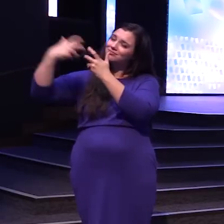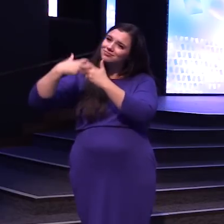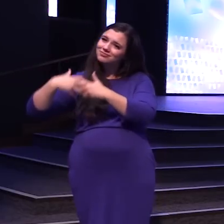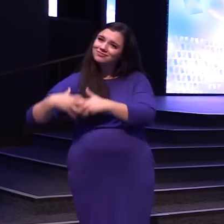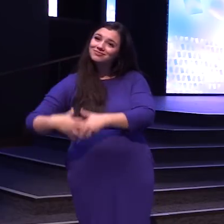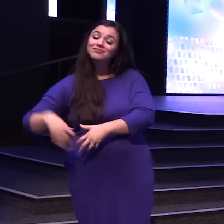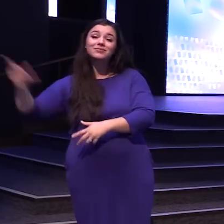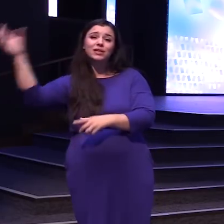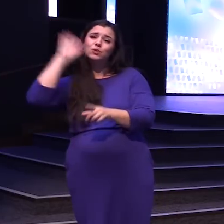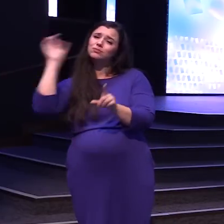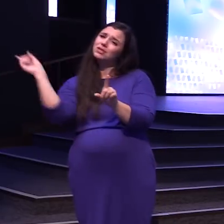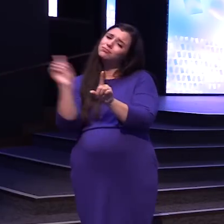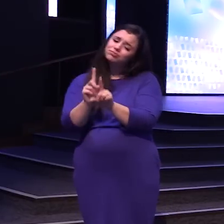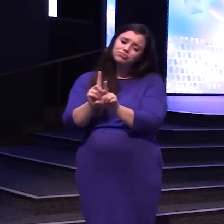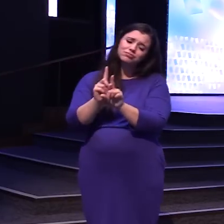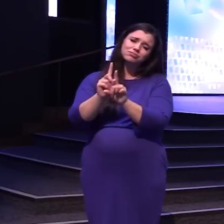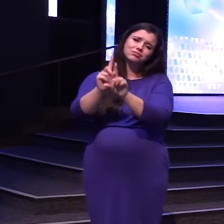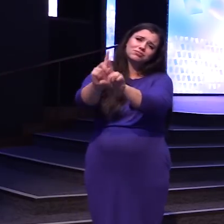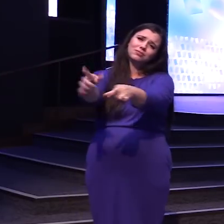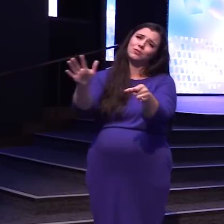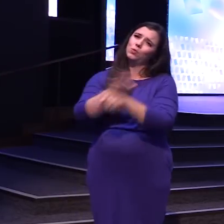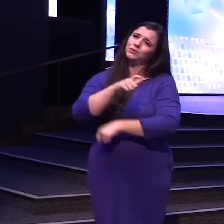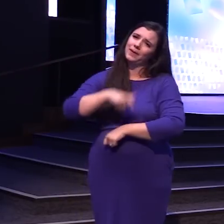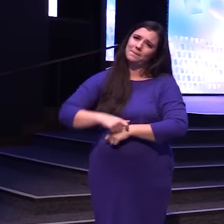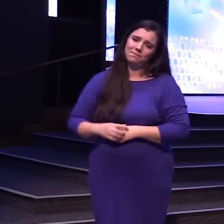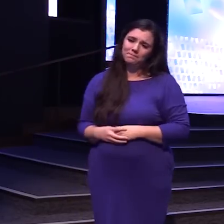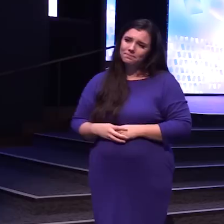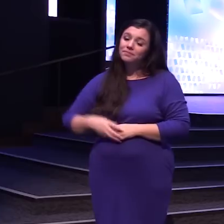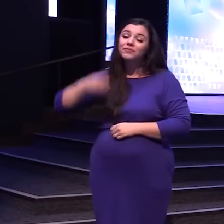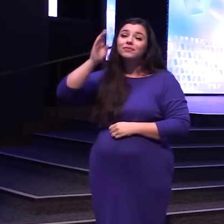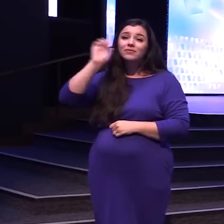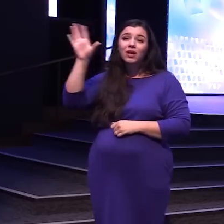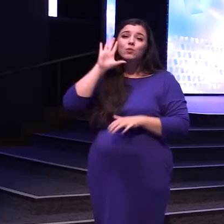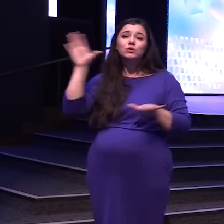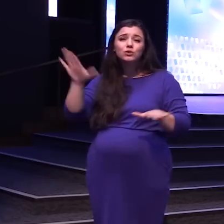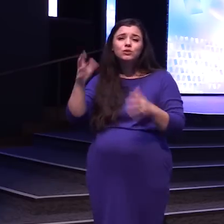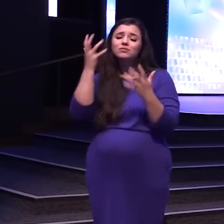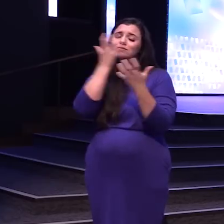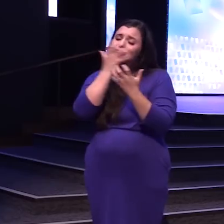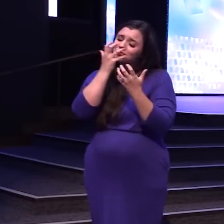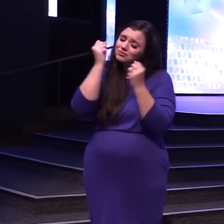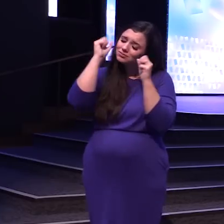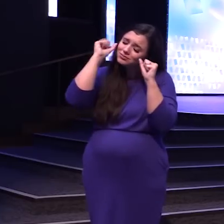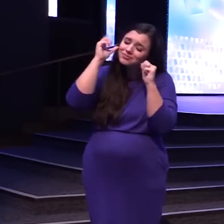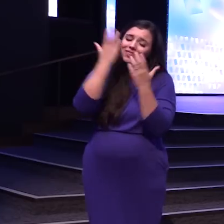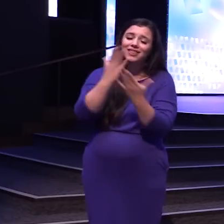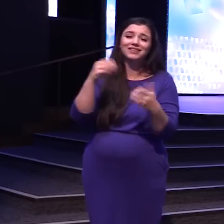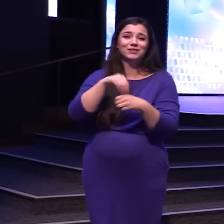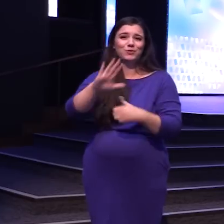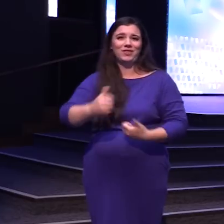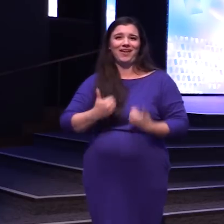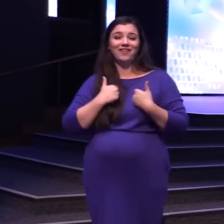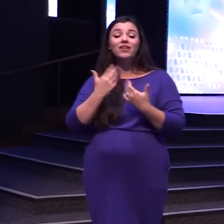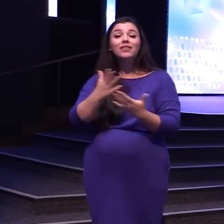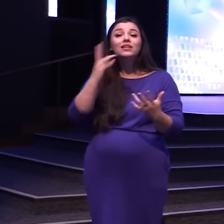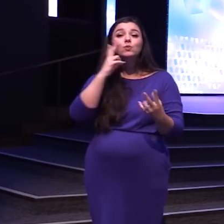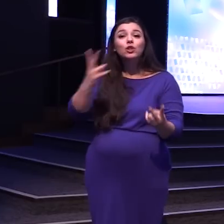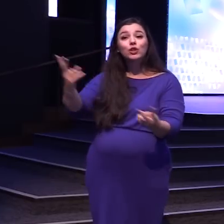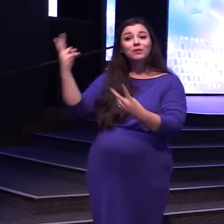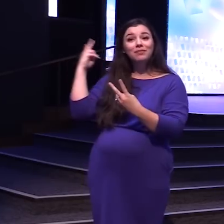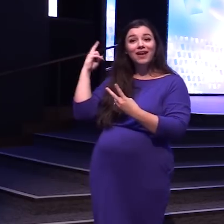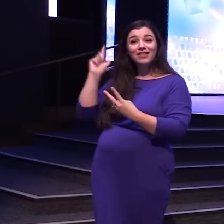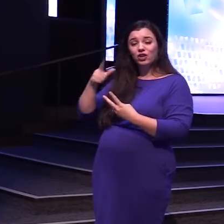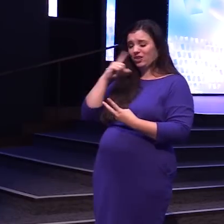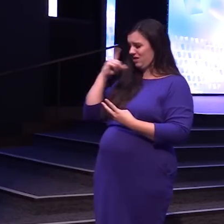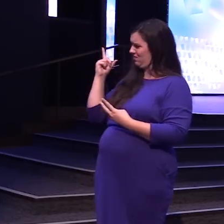And he'll Be with you Every step Of the way God will Do wondrous Things in Our lives Things that You look Back years Later and You're like How